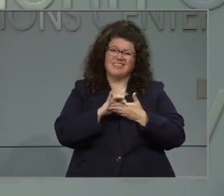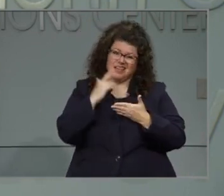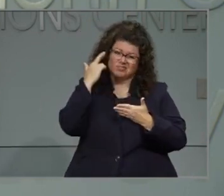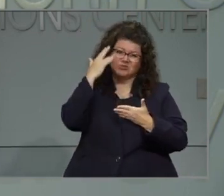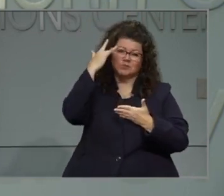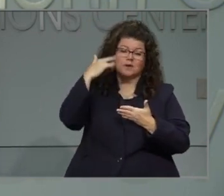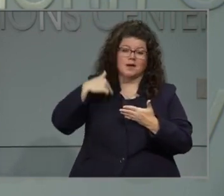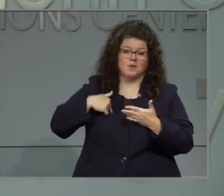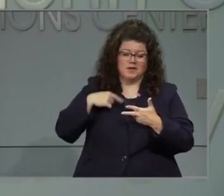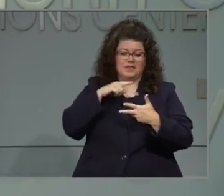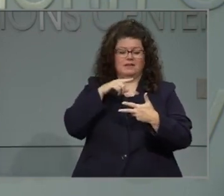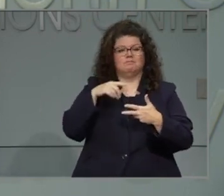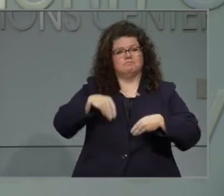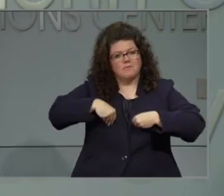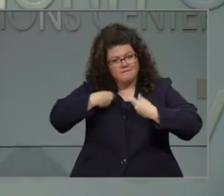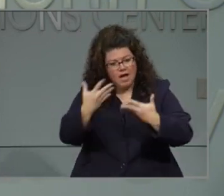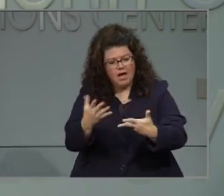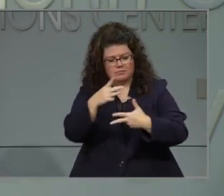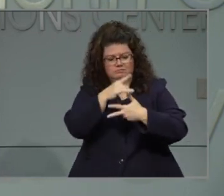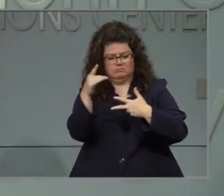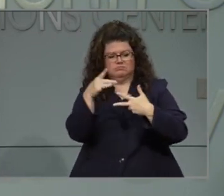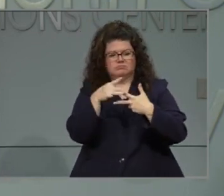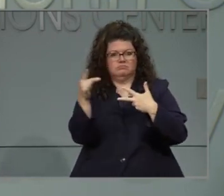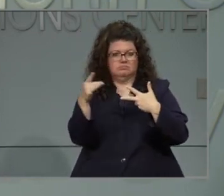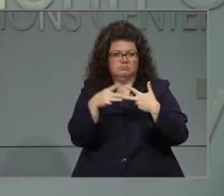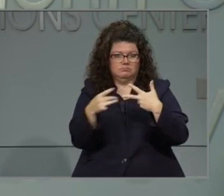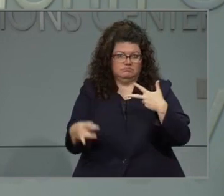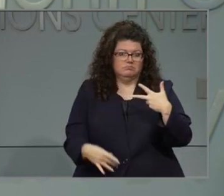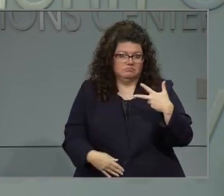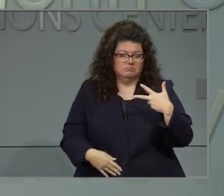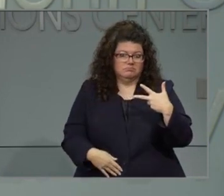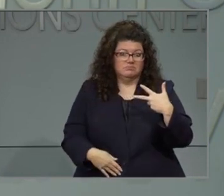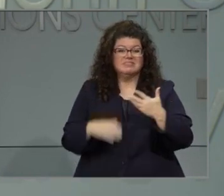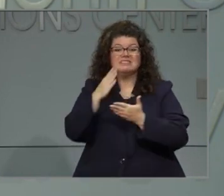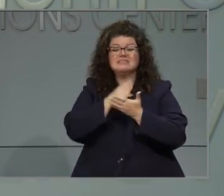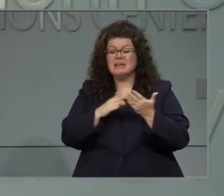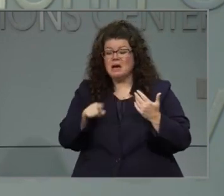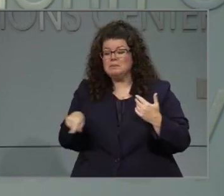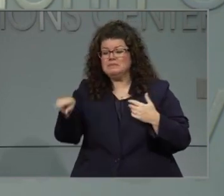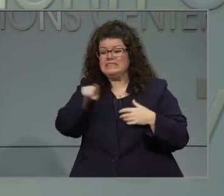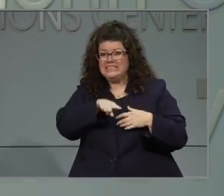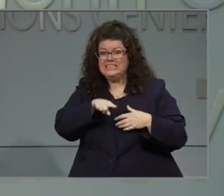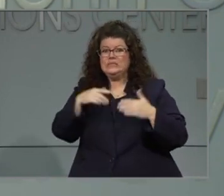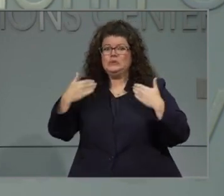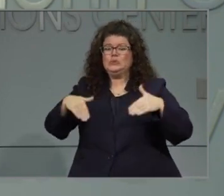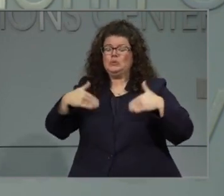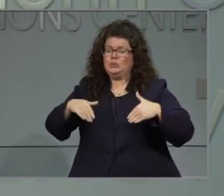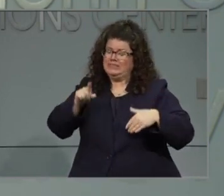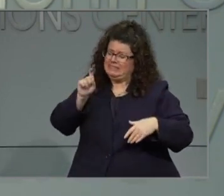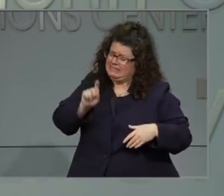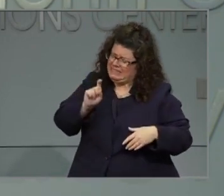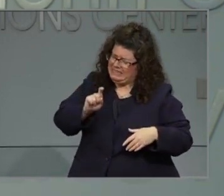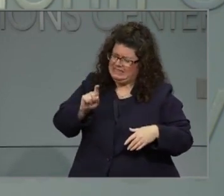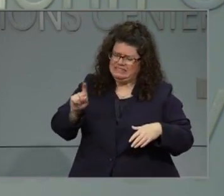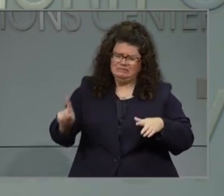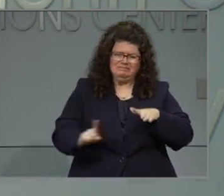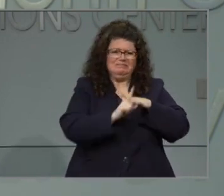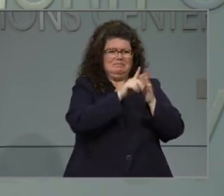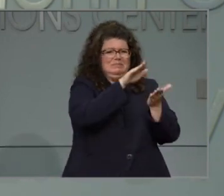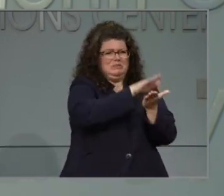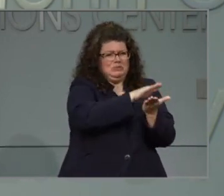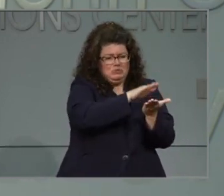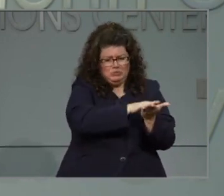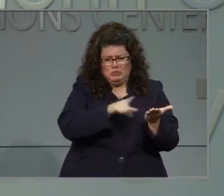there are a lot of children who need in-person learning, and that risk-benefit that Dr. Cohen talked about, it's really acute